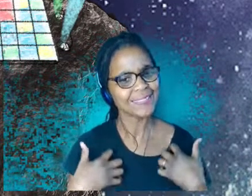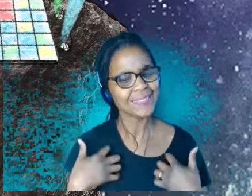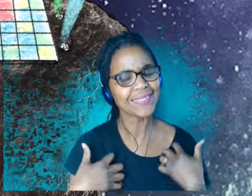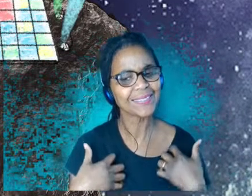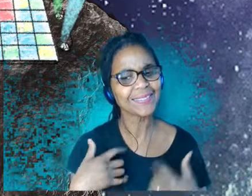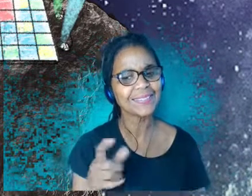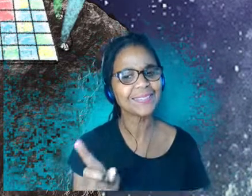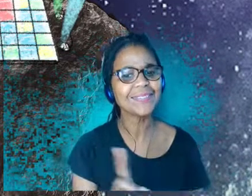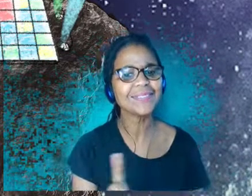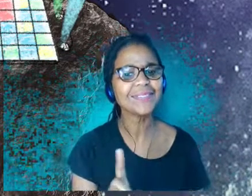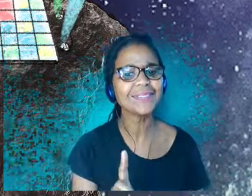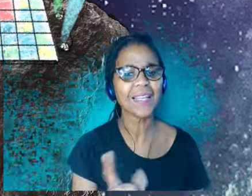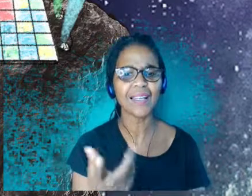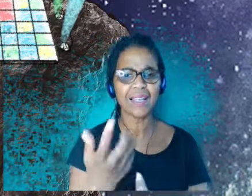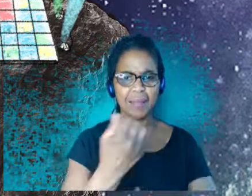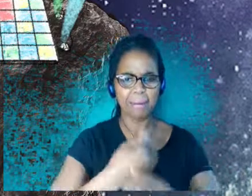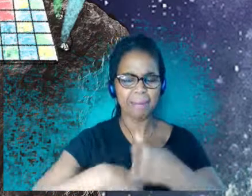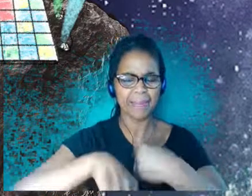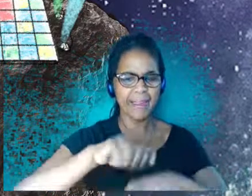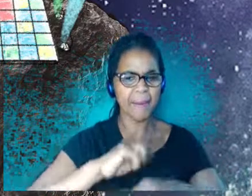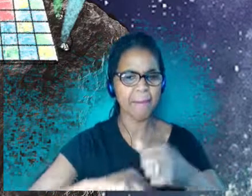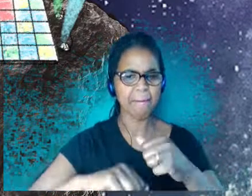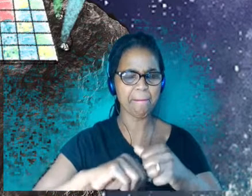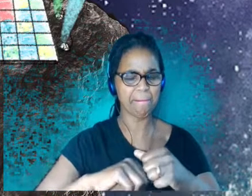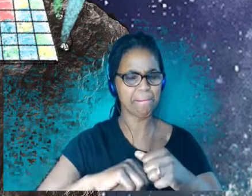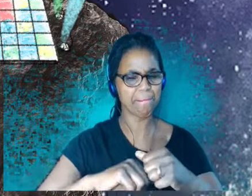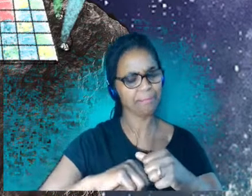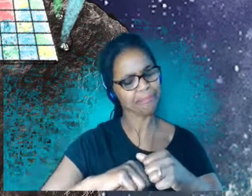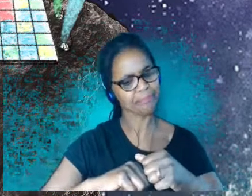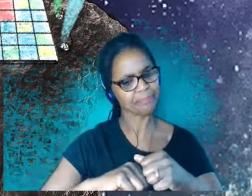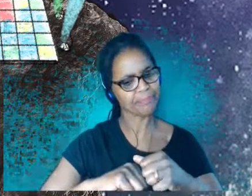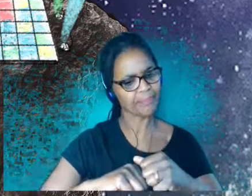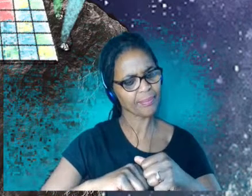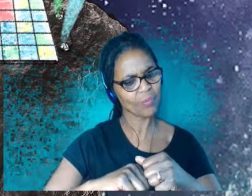of oneness, a sense of kind of like